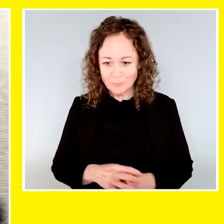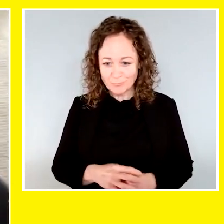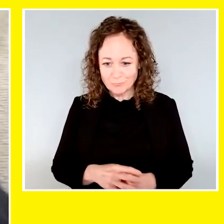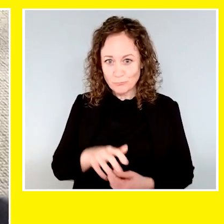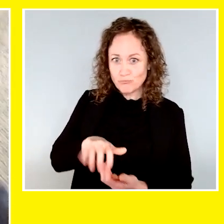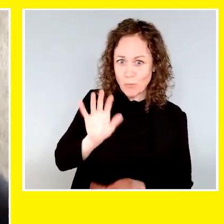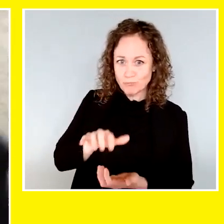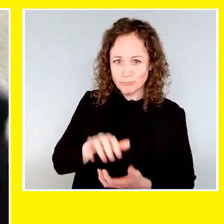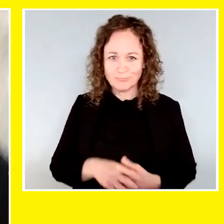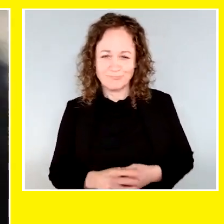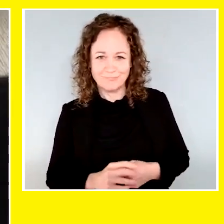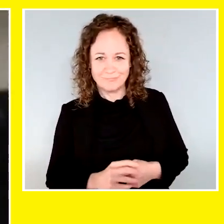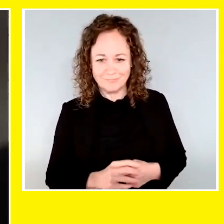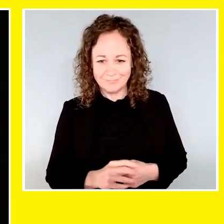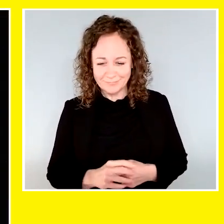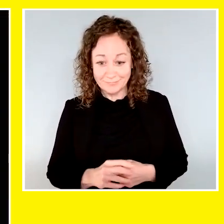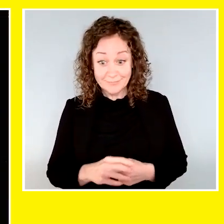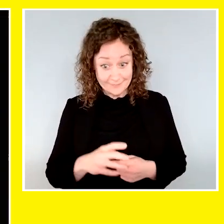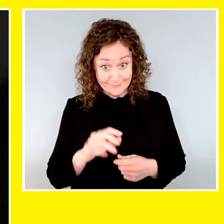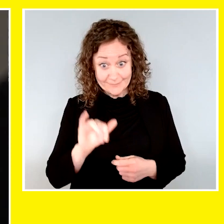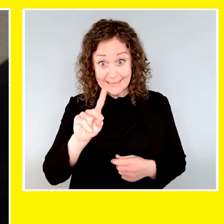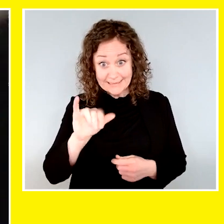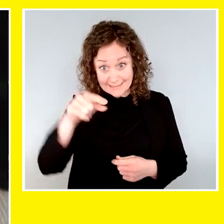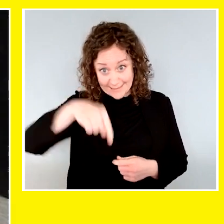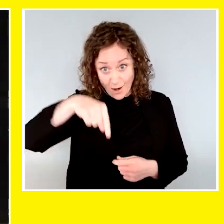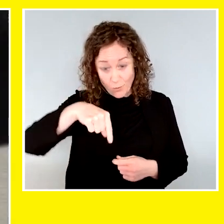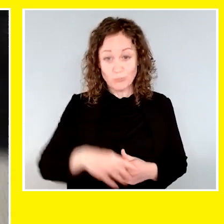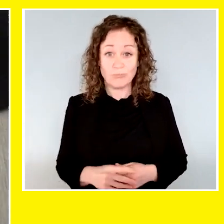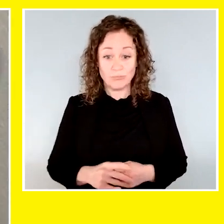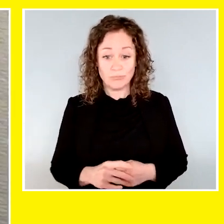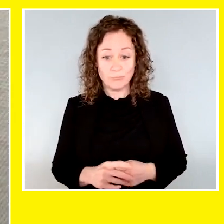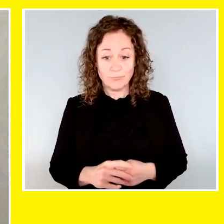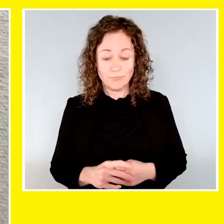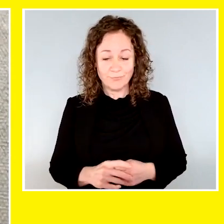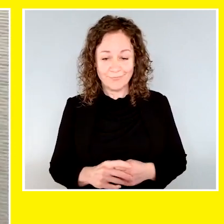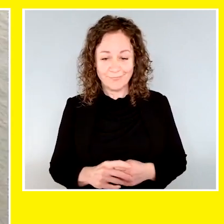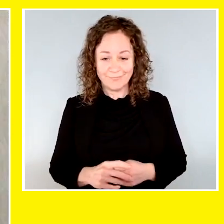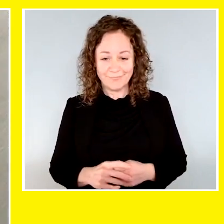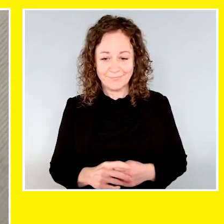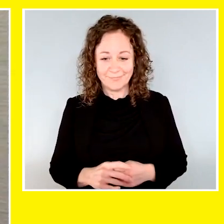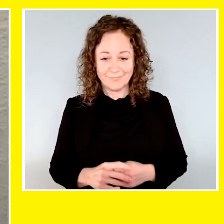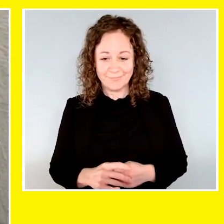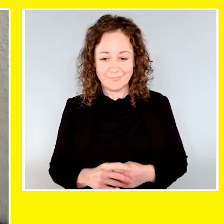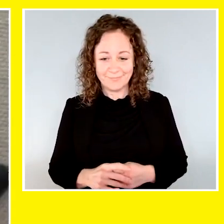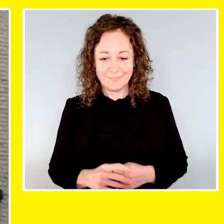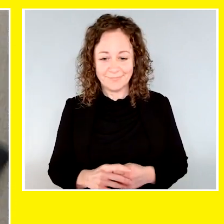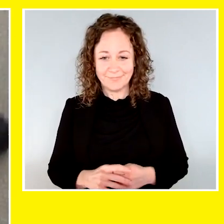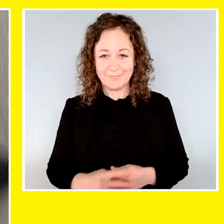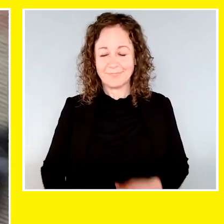Good boy. Indy is rewarded with food. Indy down. Indy lays at Keaton's feet.